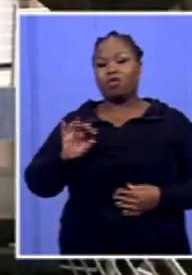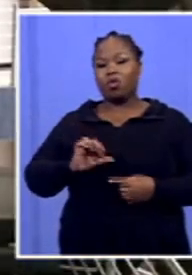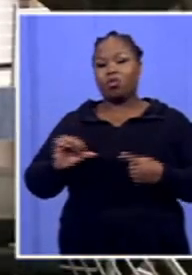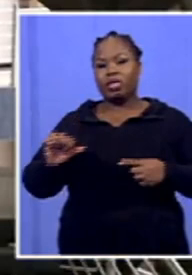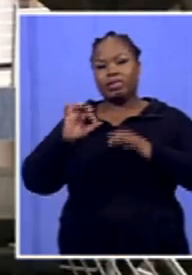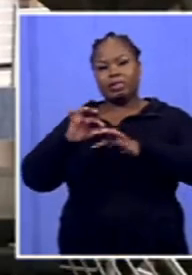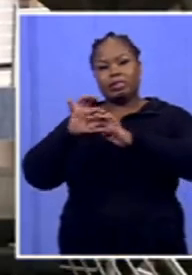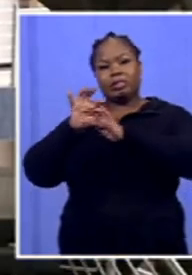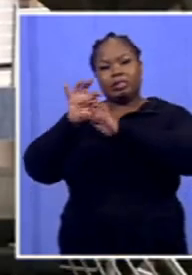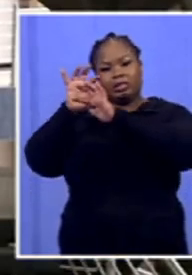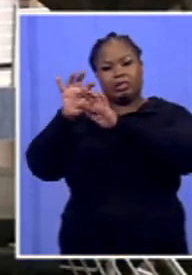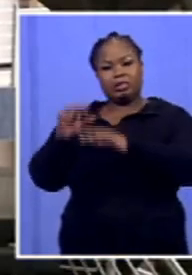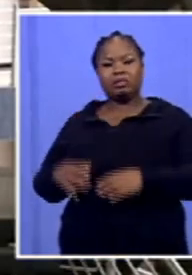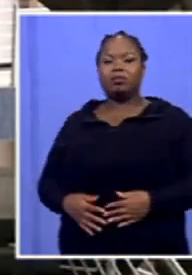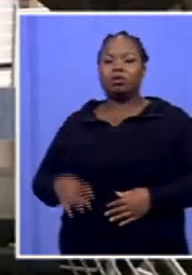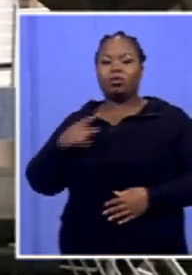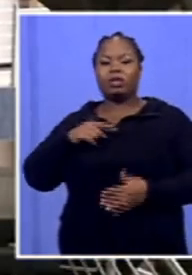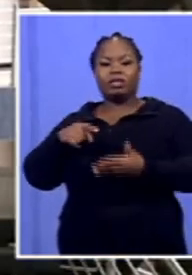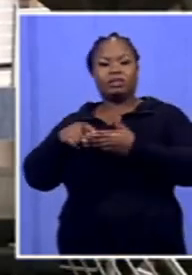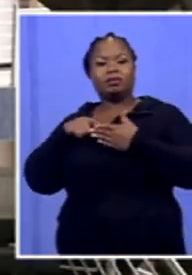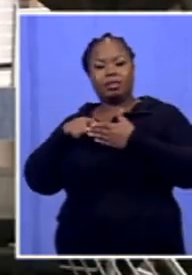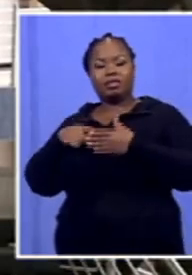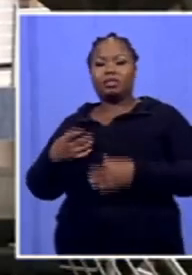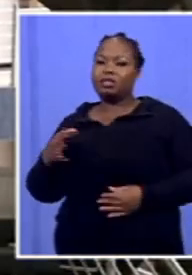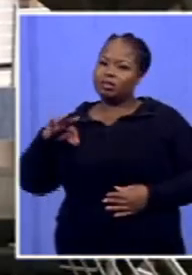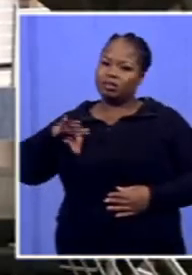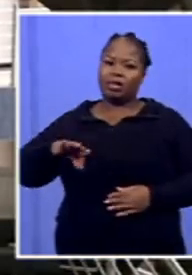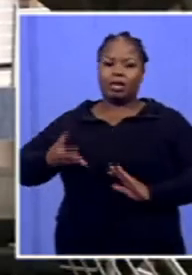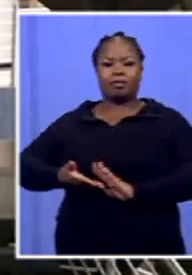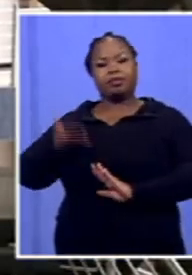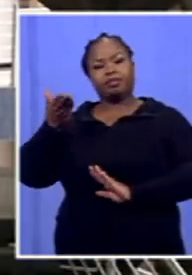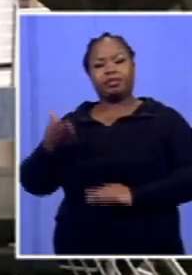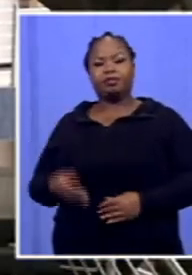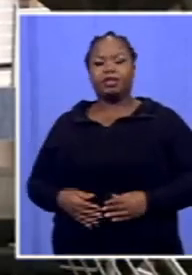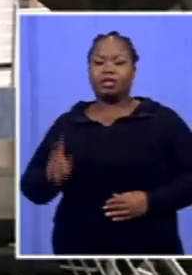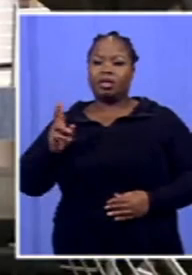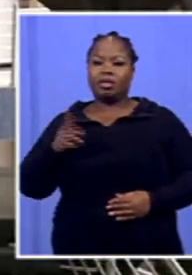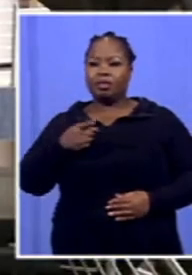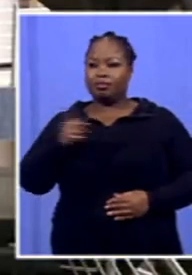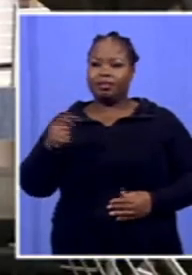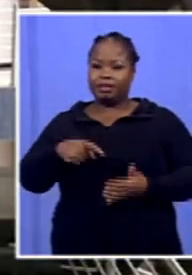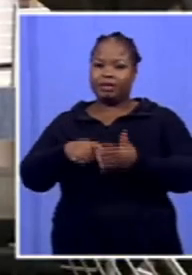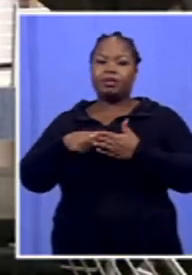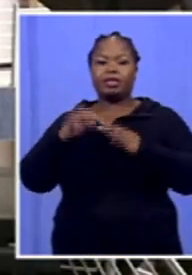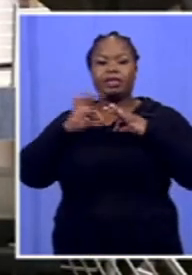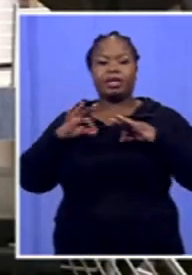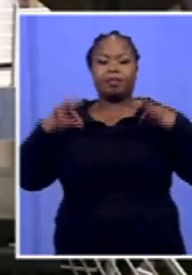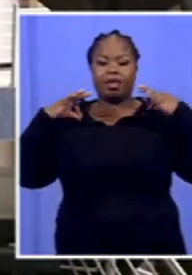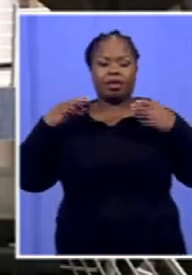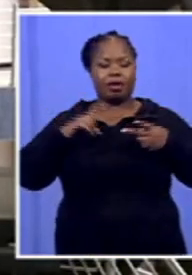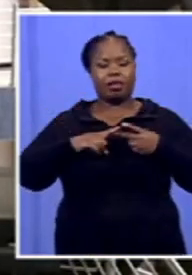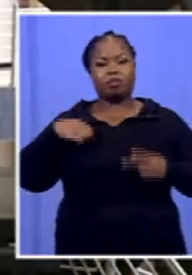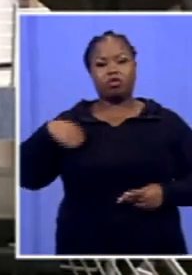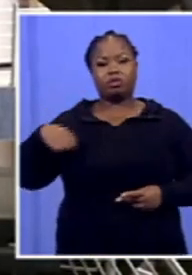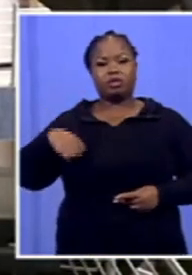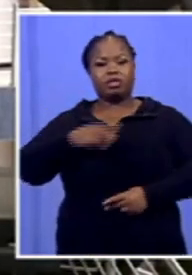workers have been on strike demanding that their salary be increased. But also they are demanding that the mayor and the municipal manager